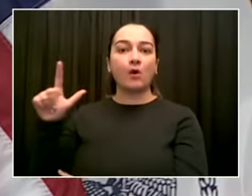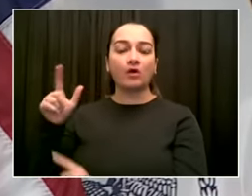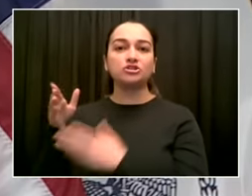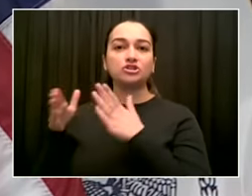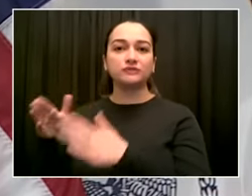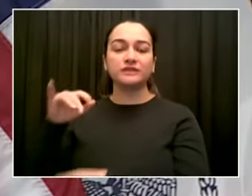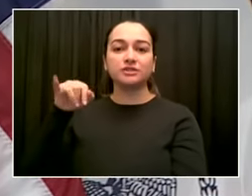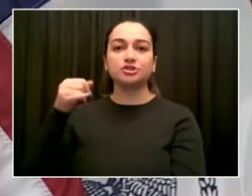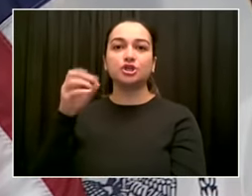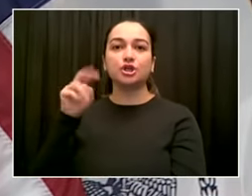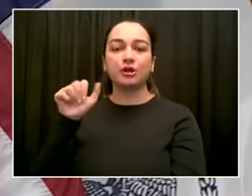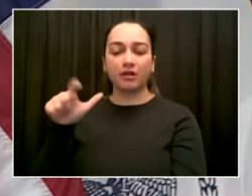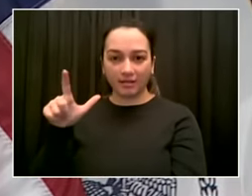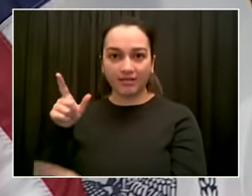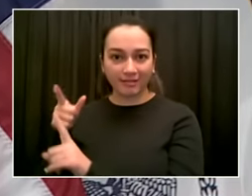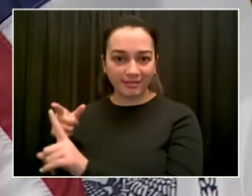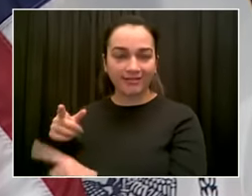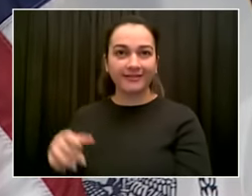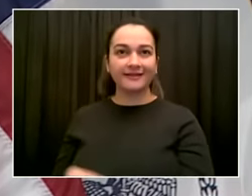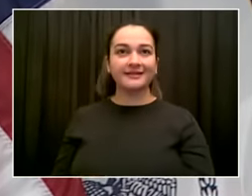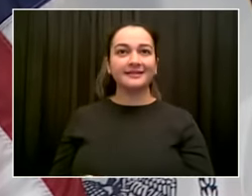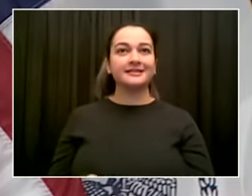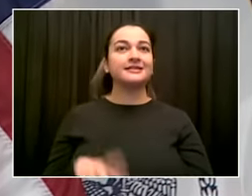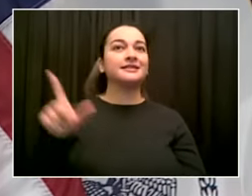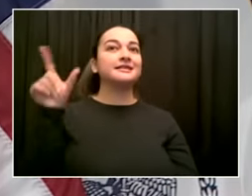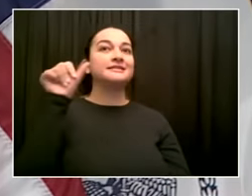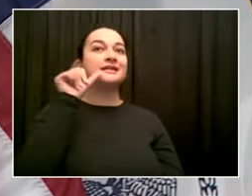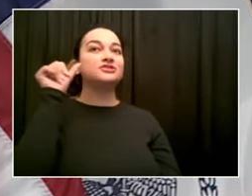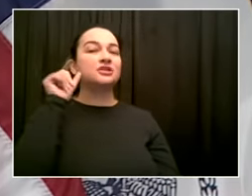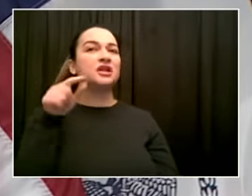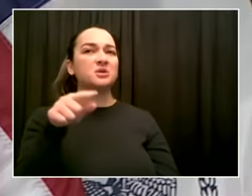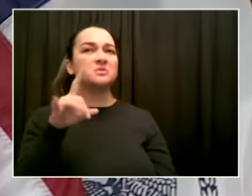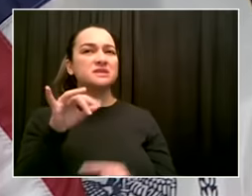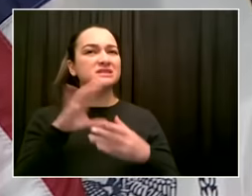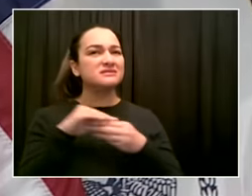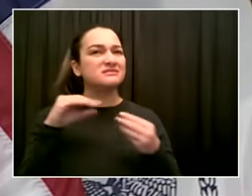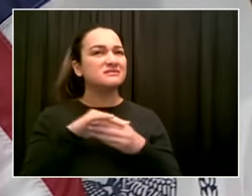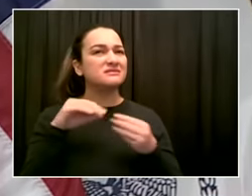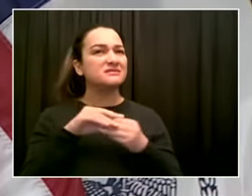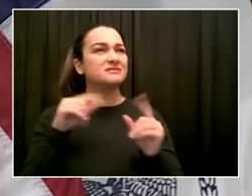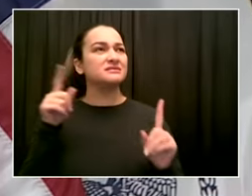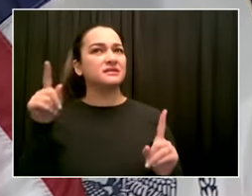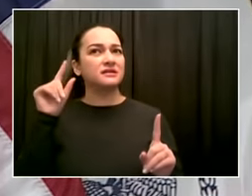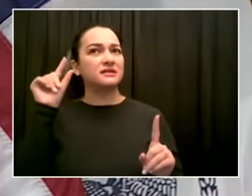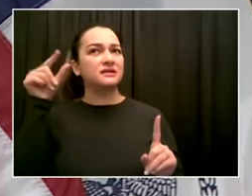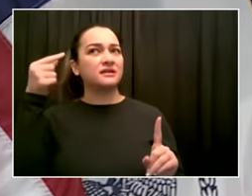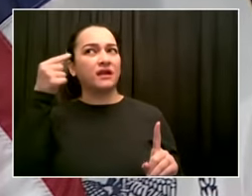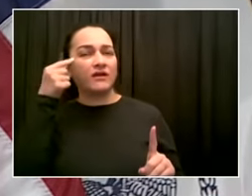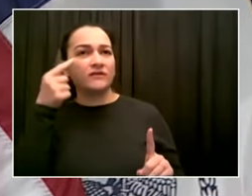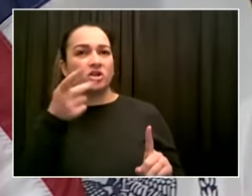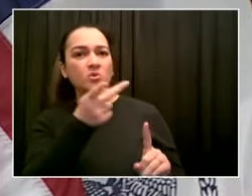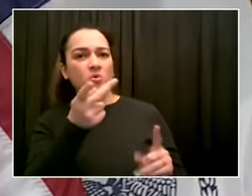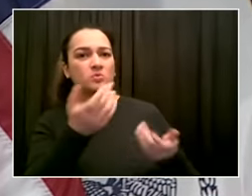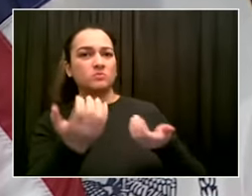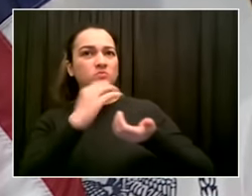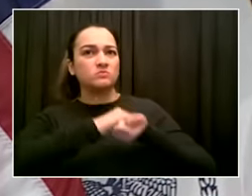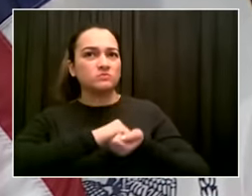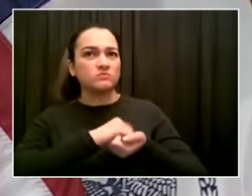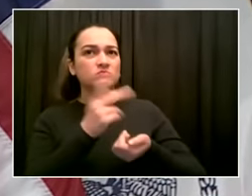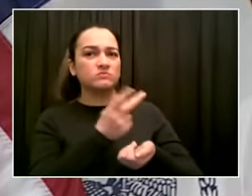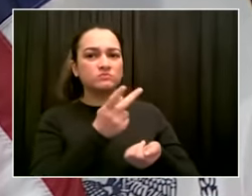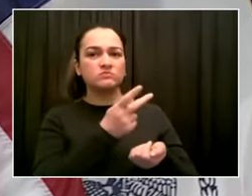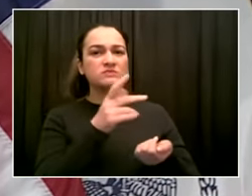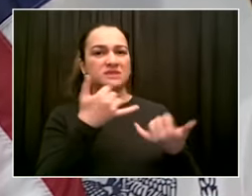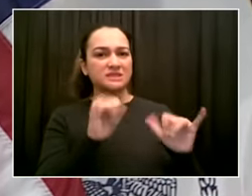asked about working with the governor and what that is like, you said that, you know, your office still kind of communicates. But when was the last time you've spoken to